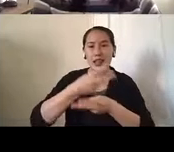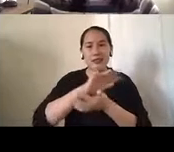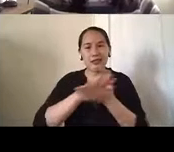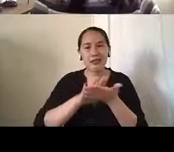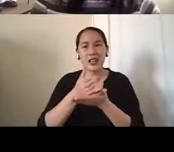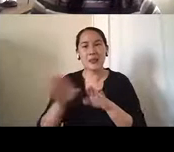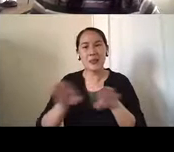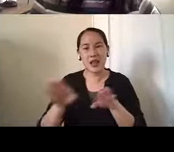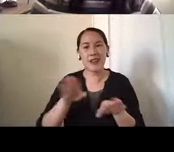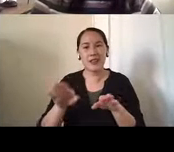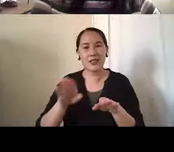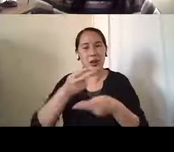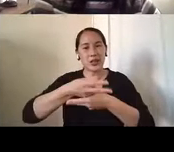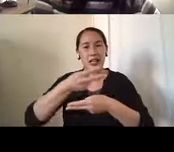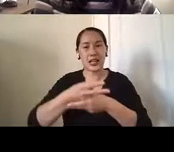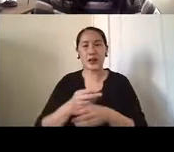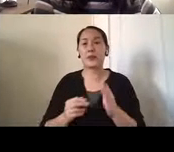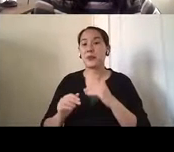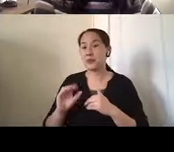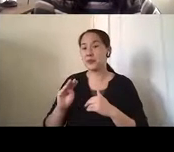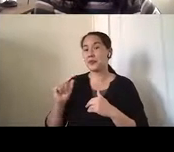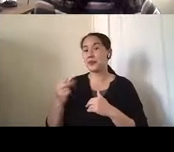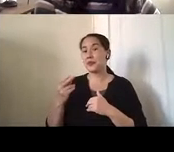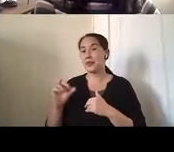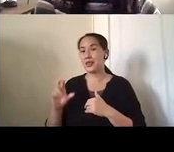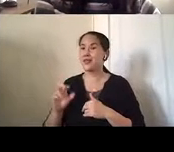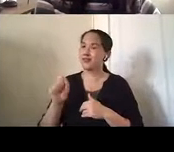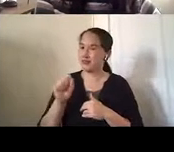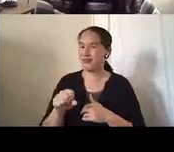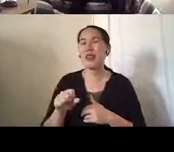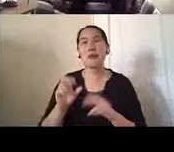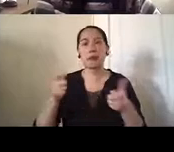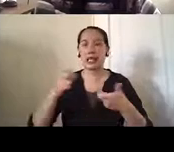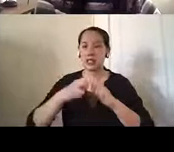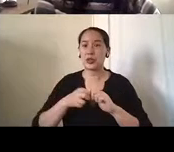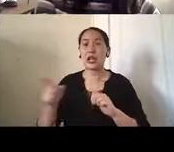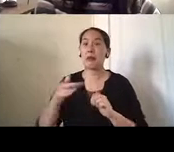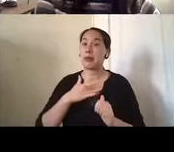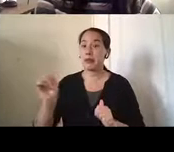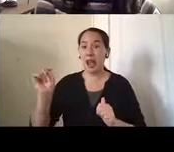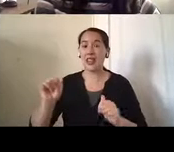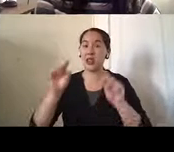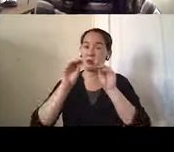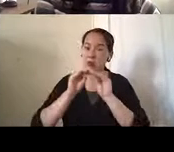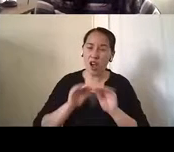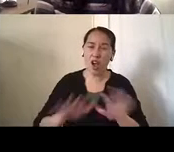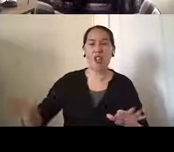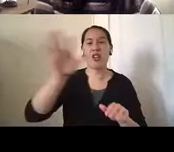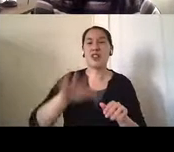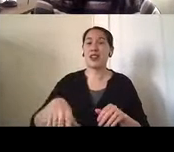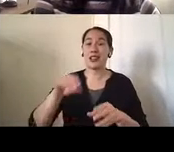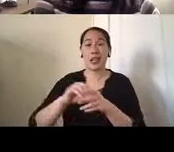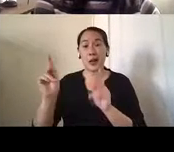Incontinence was a big issue. So he urinated everywhere, um, in people's garbage cans, down the hallway.